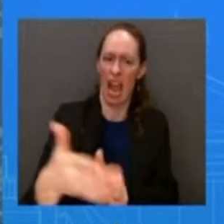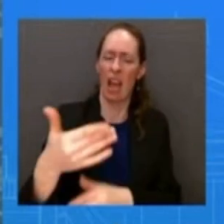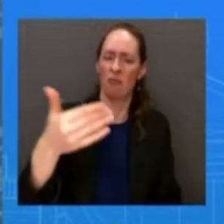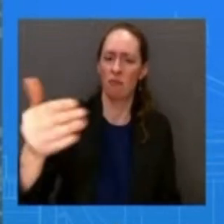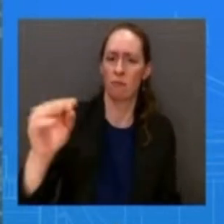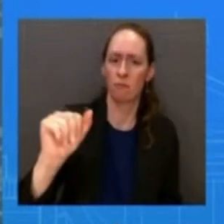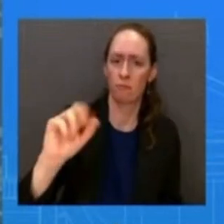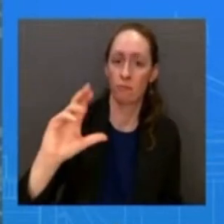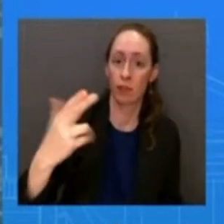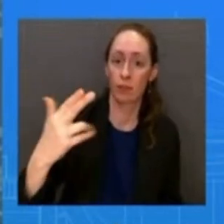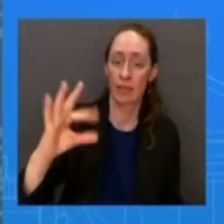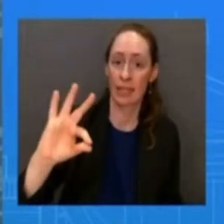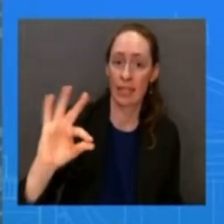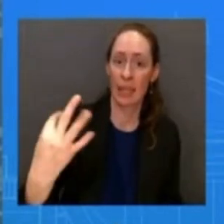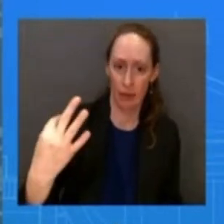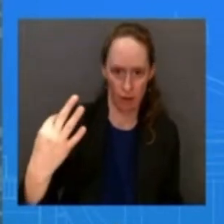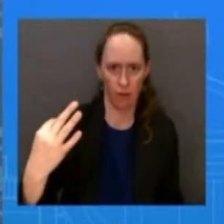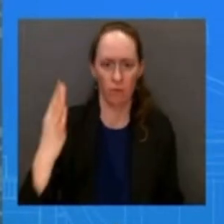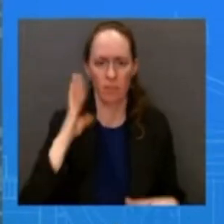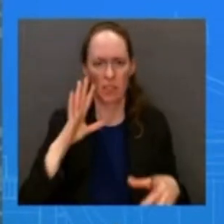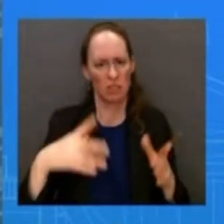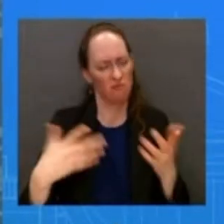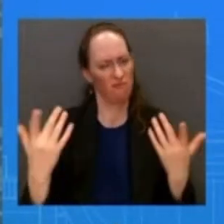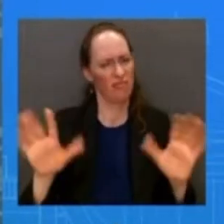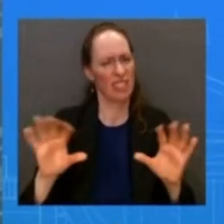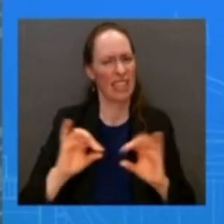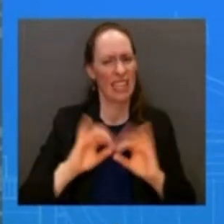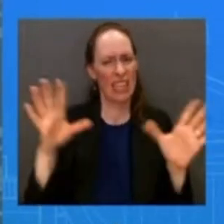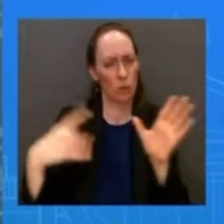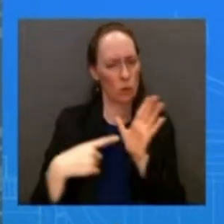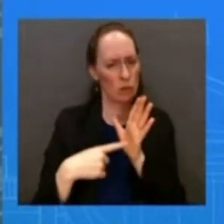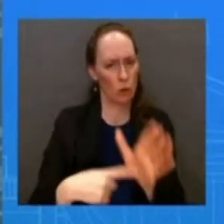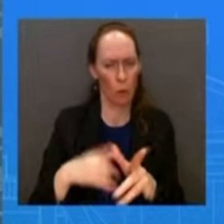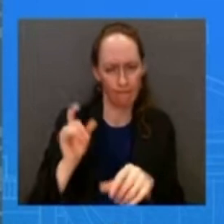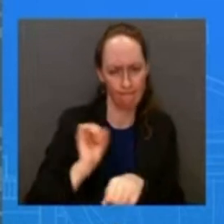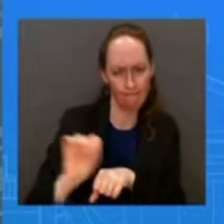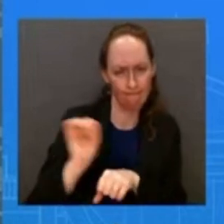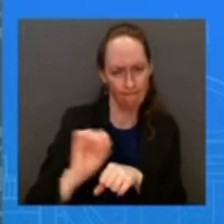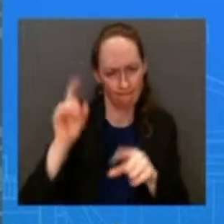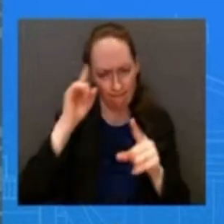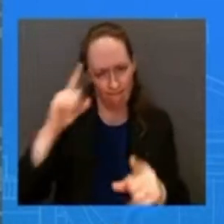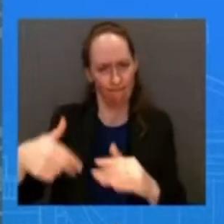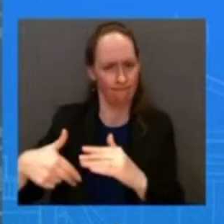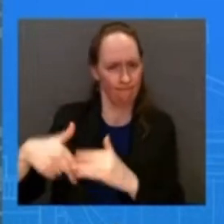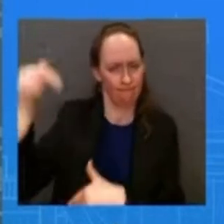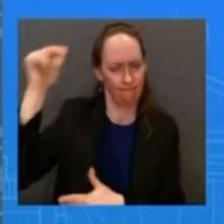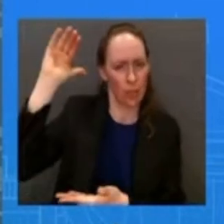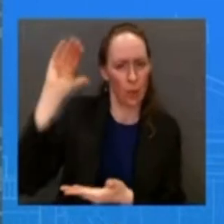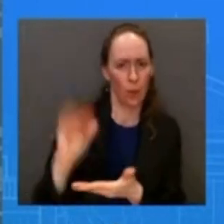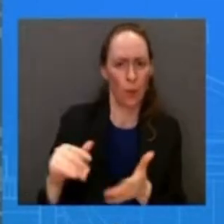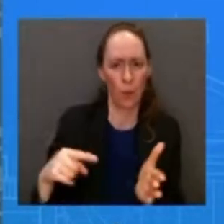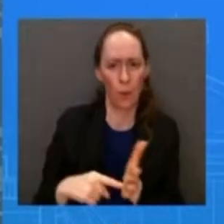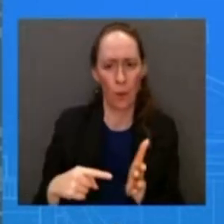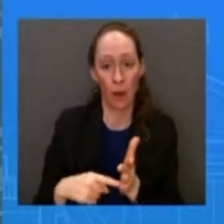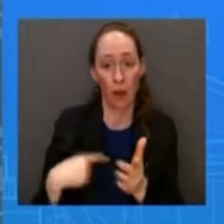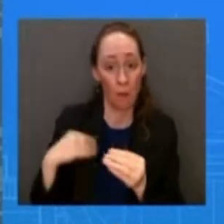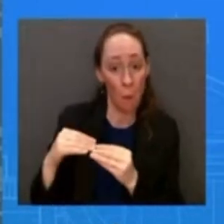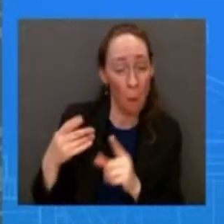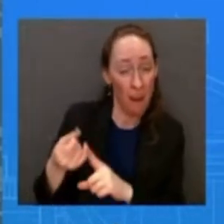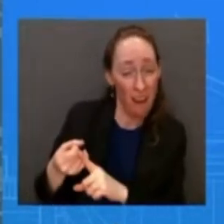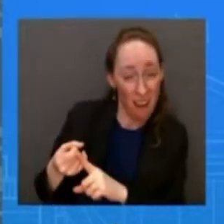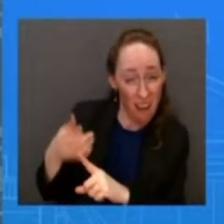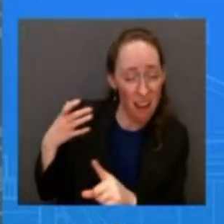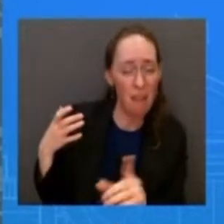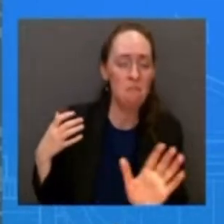trillion dollars not going to get ahead of the budget but that is something that the plas the president is very much top of mind is how to be fiscally responsible